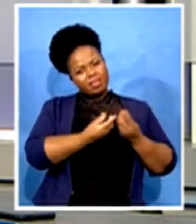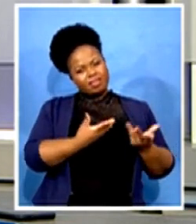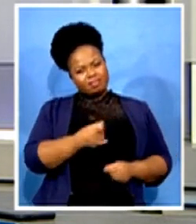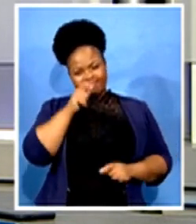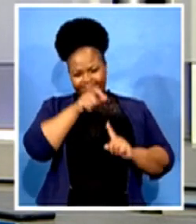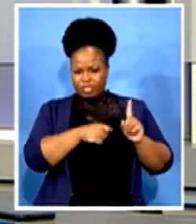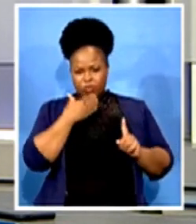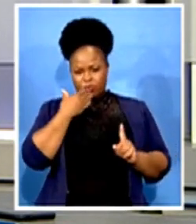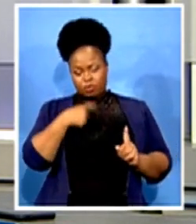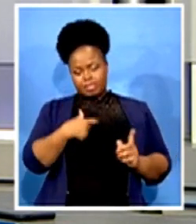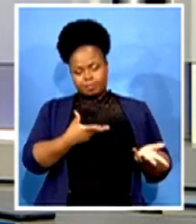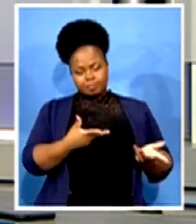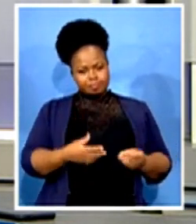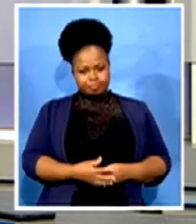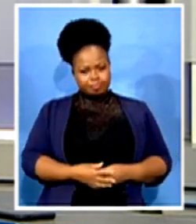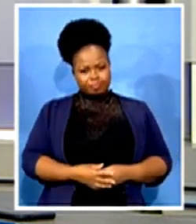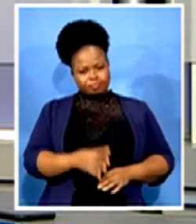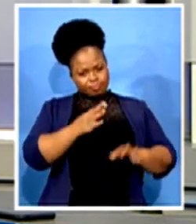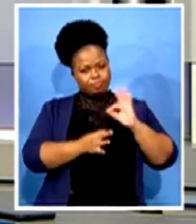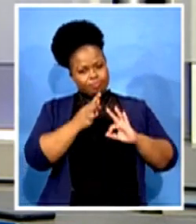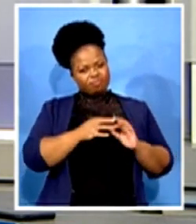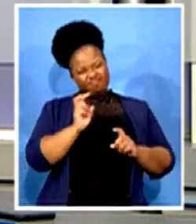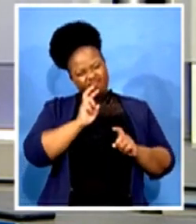talk to us about what would you miss the most.